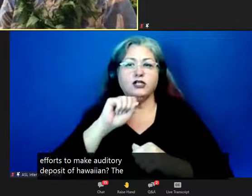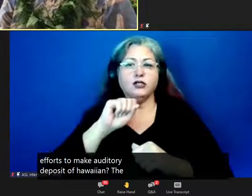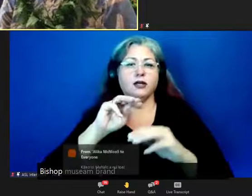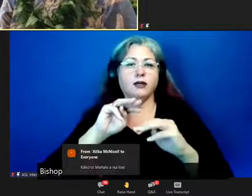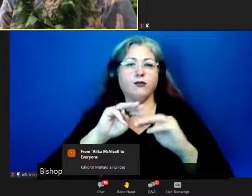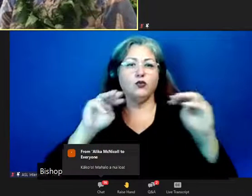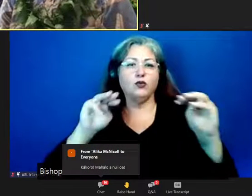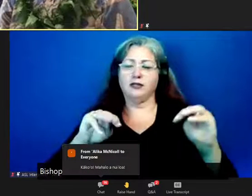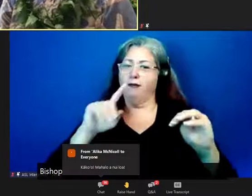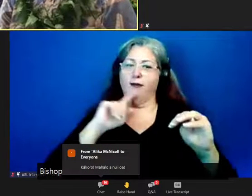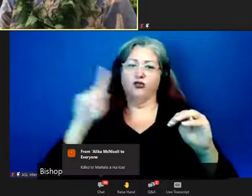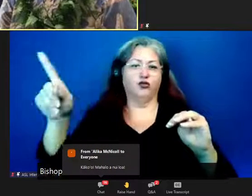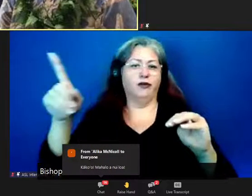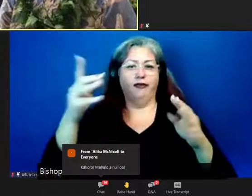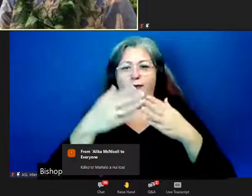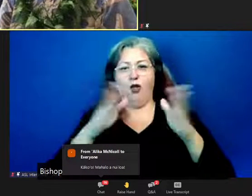open,